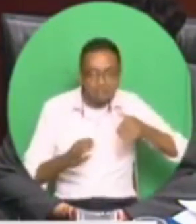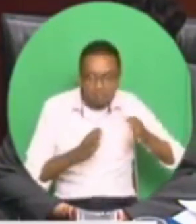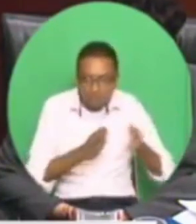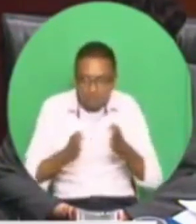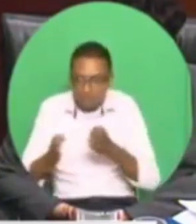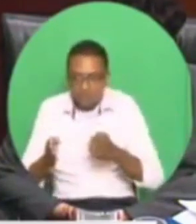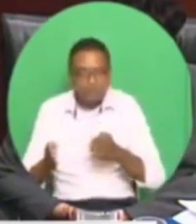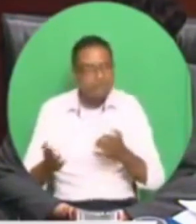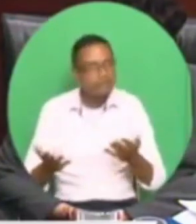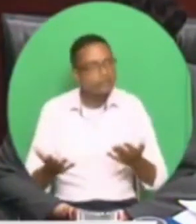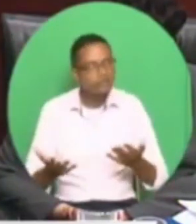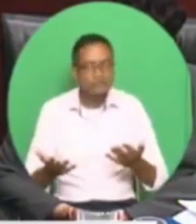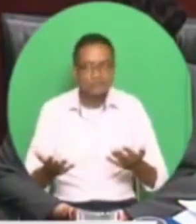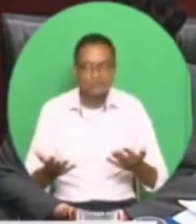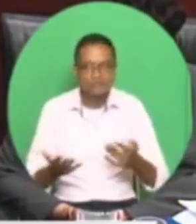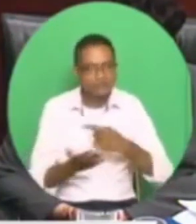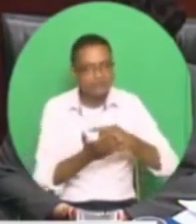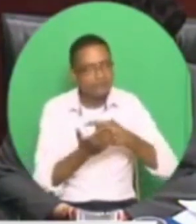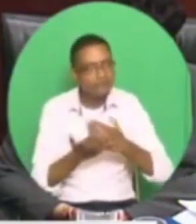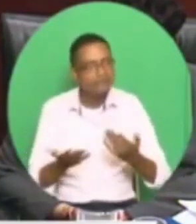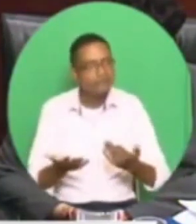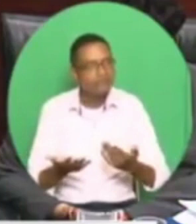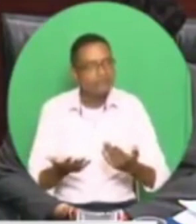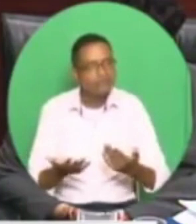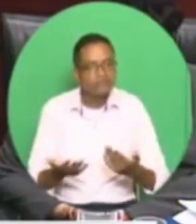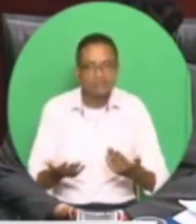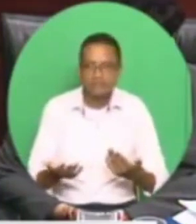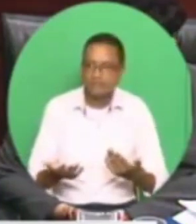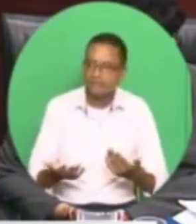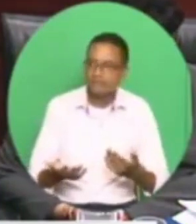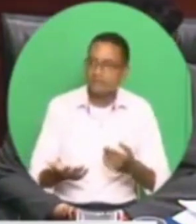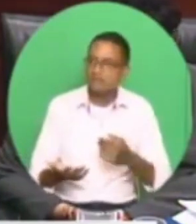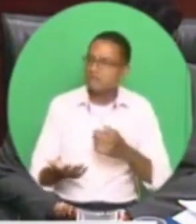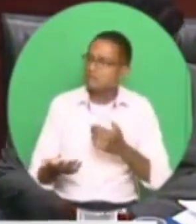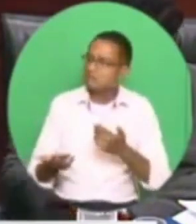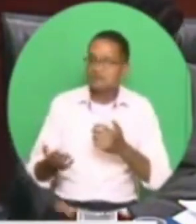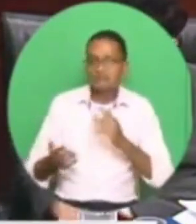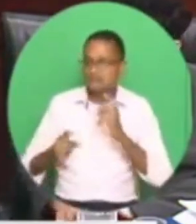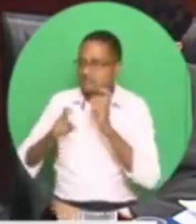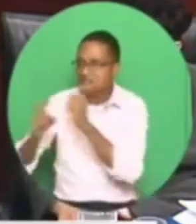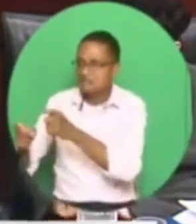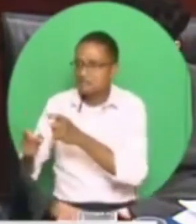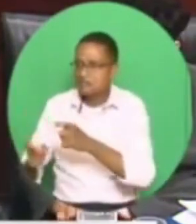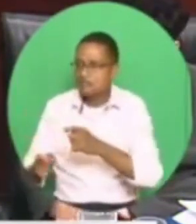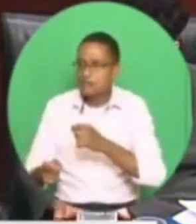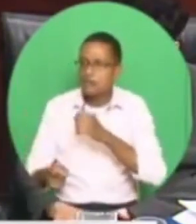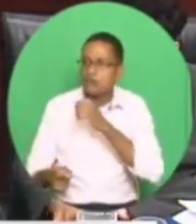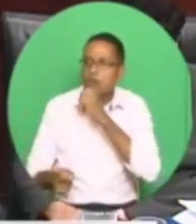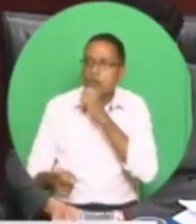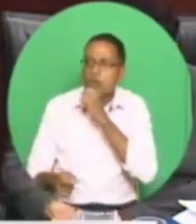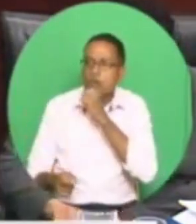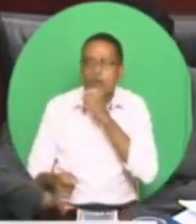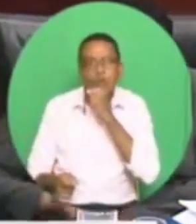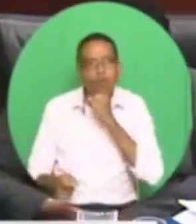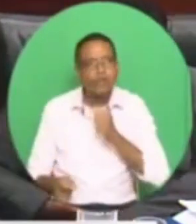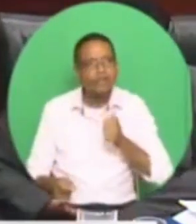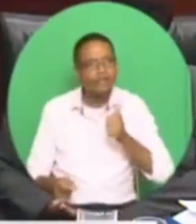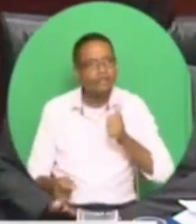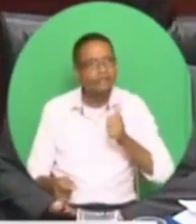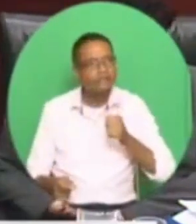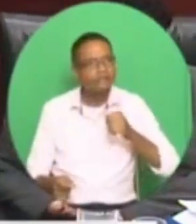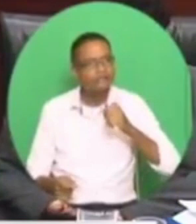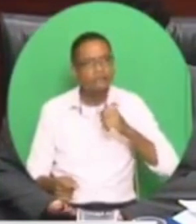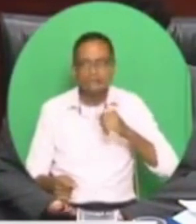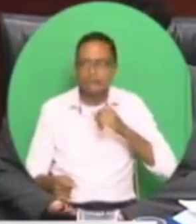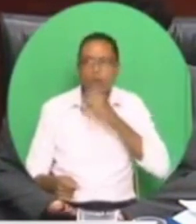had before. A pension at 65, which is old age pension. So again, having negotiated nothing,